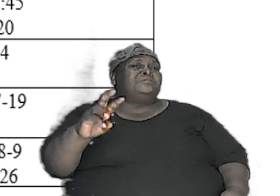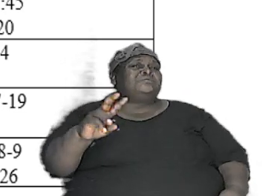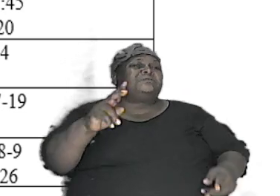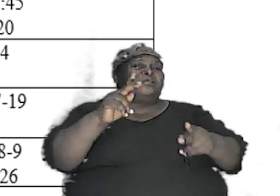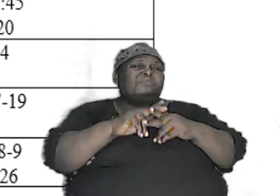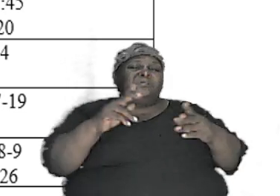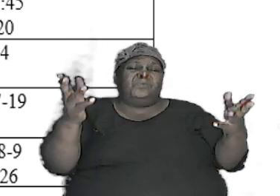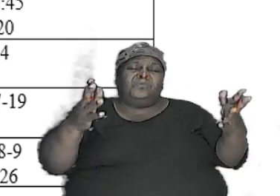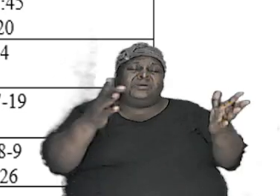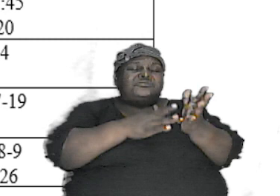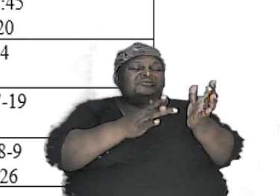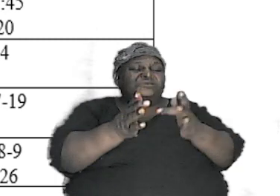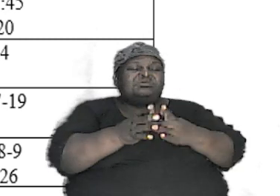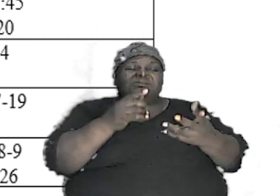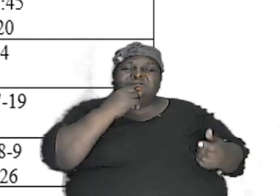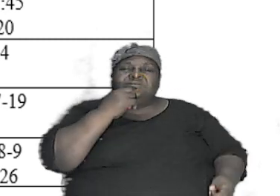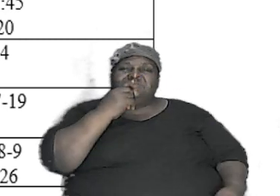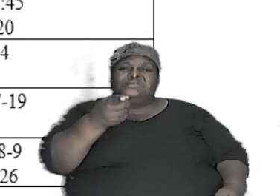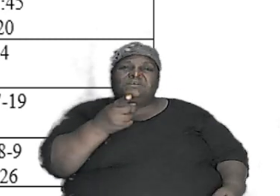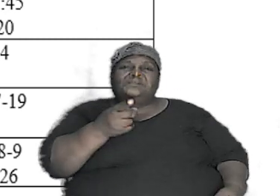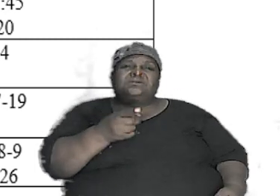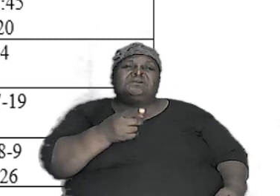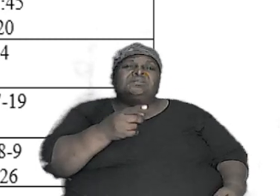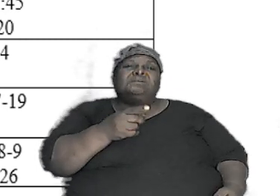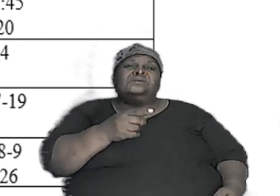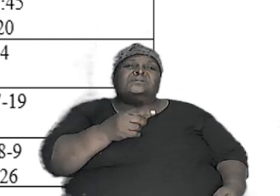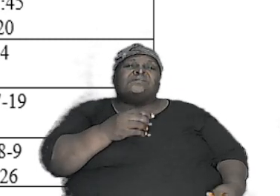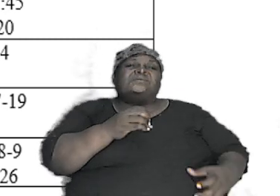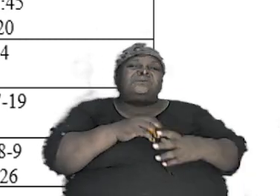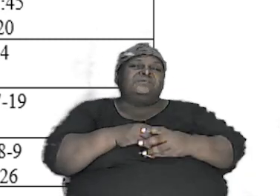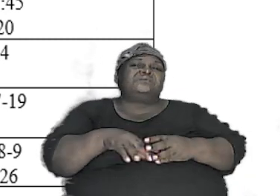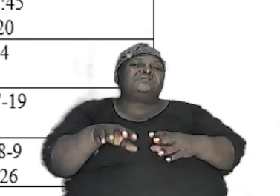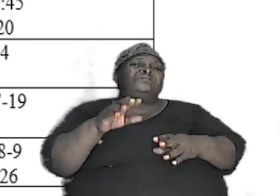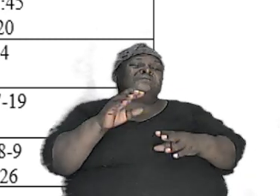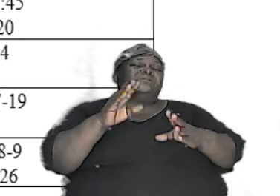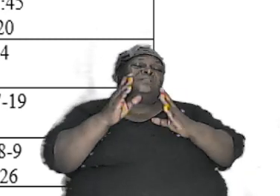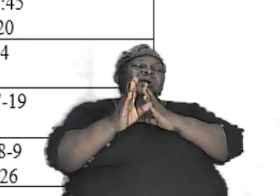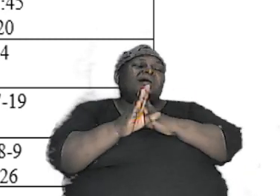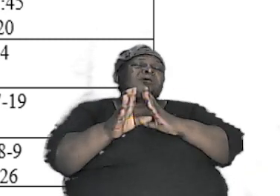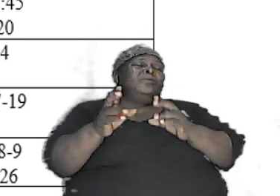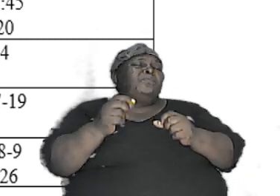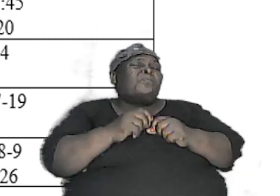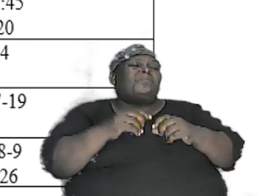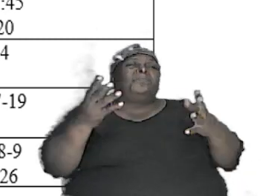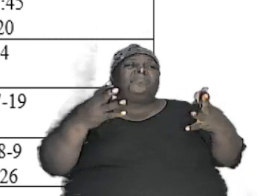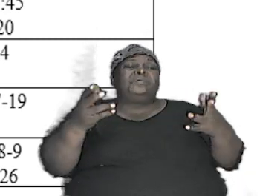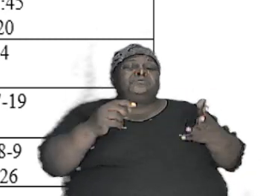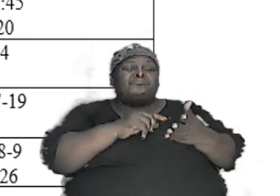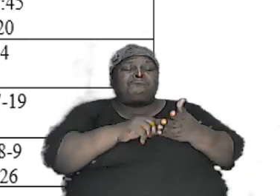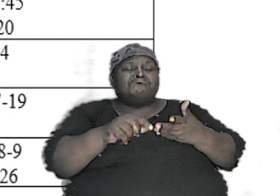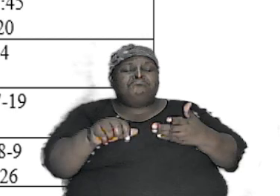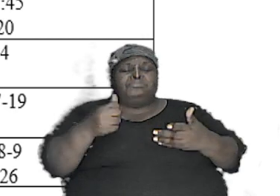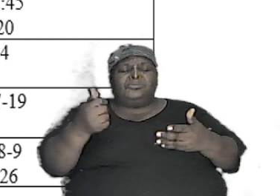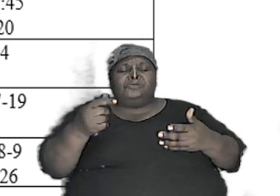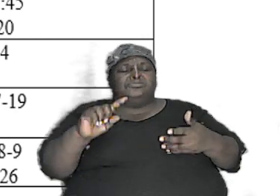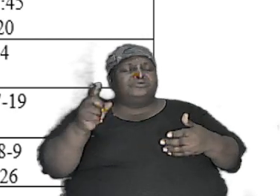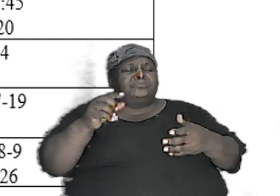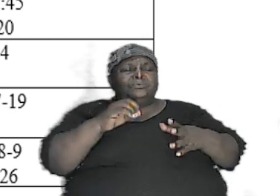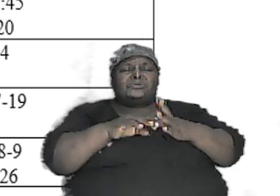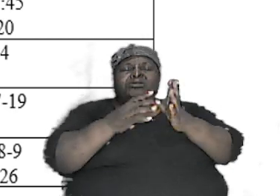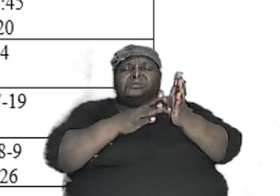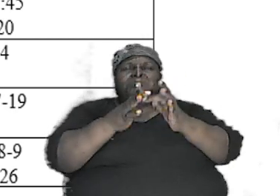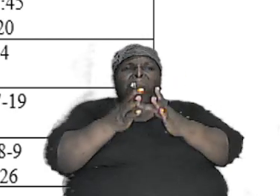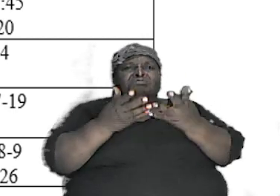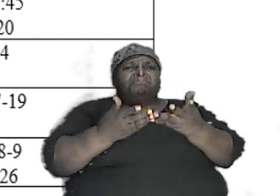exactly what Jesus said is in keeping with exactly what is written elsewhere in the Bible in in